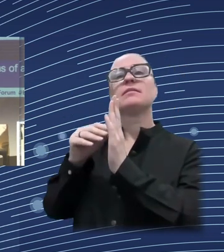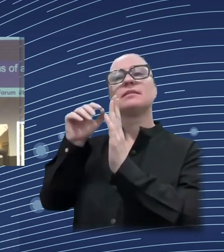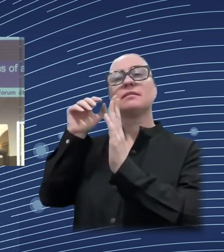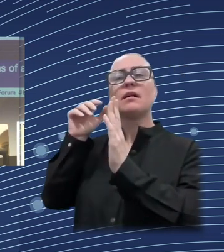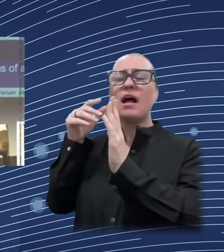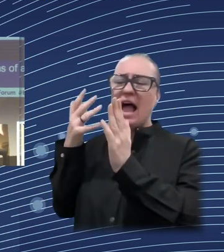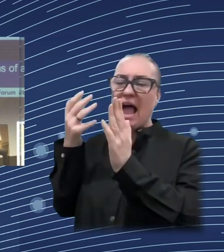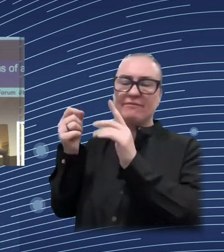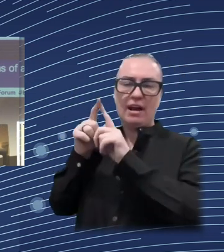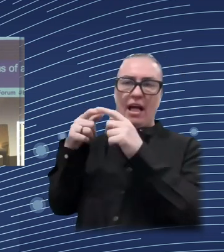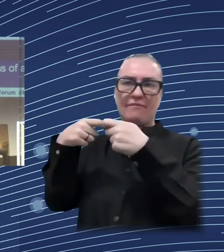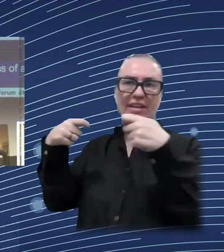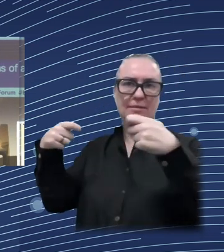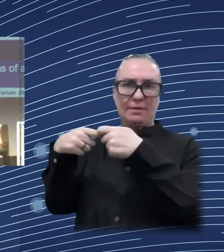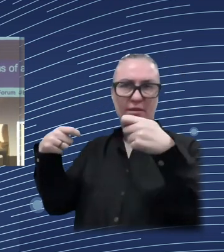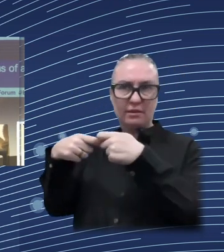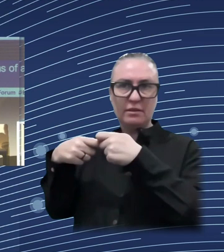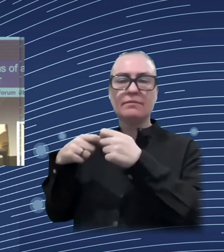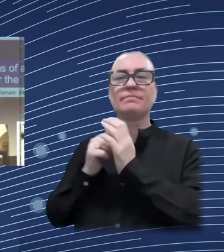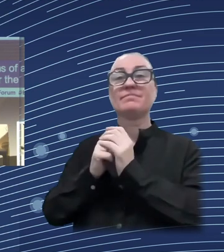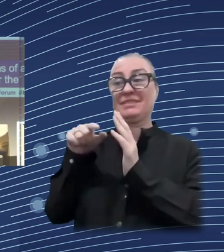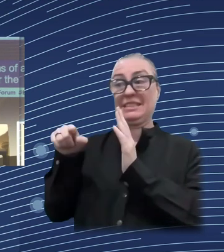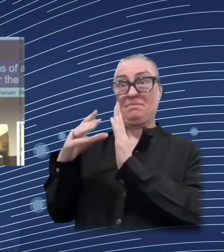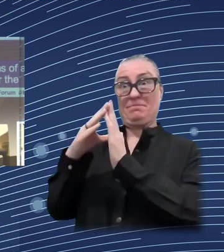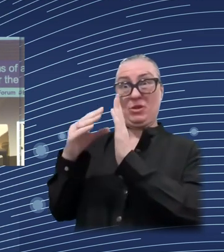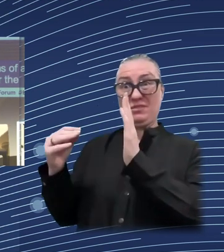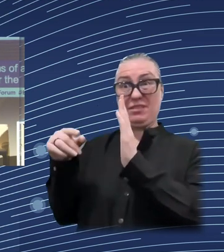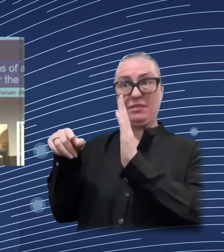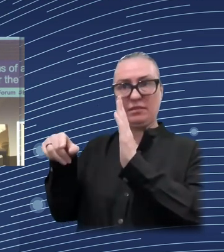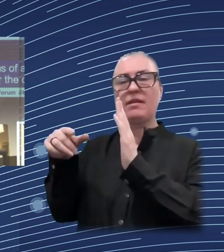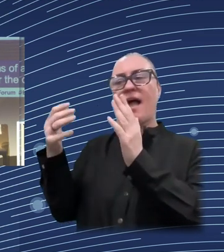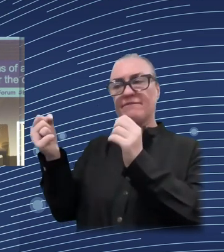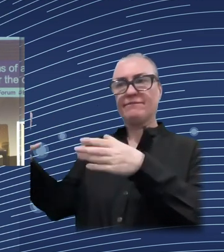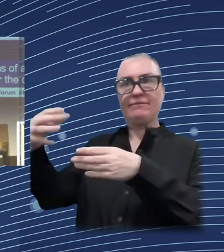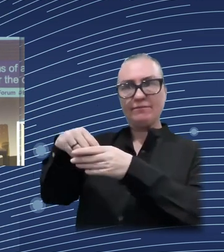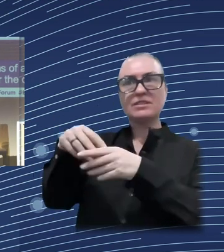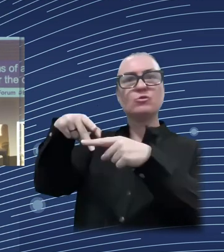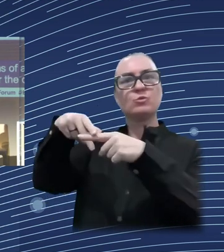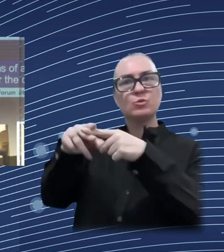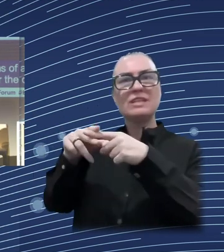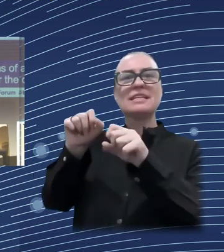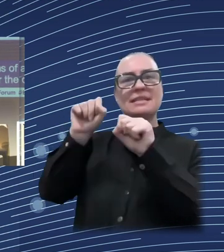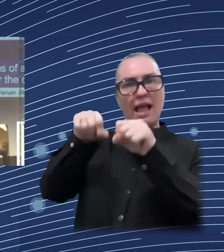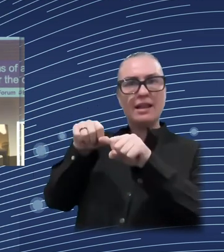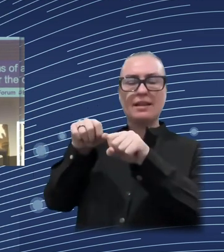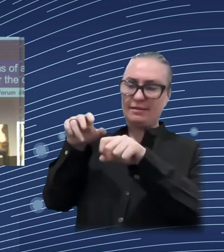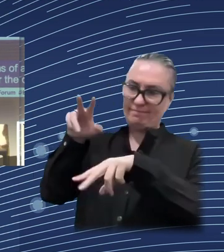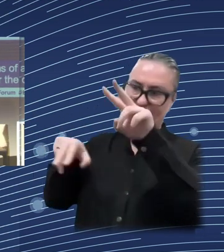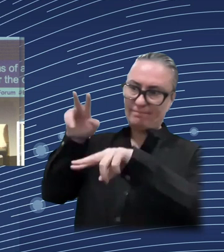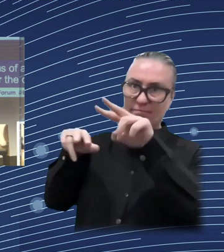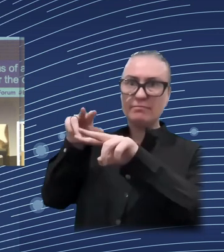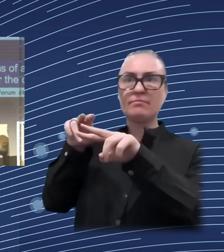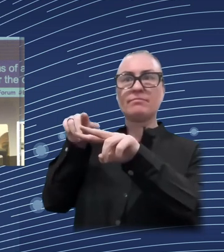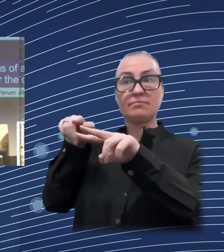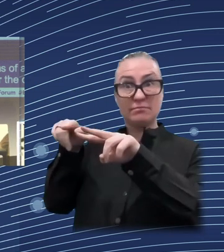provides automatically a common set of indicators, which can be used and comparable across countries in terms